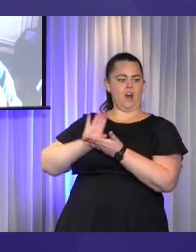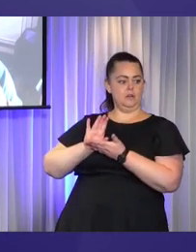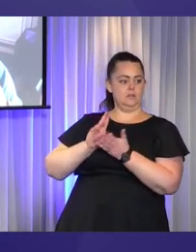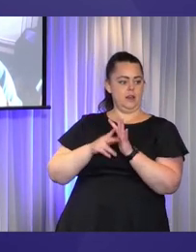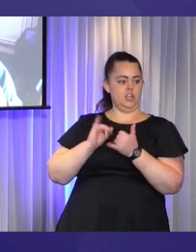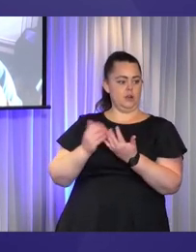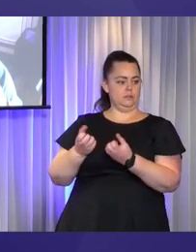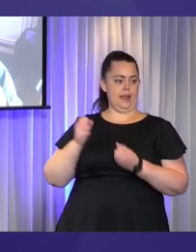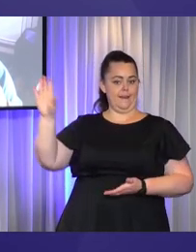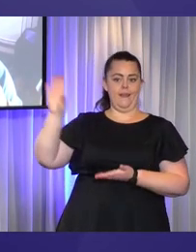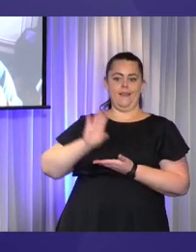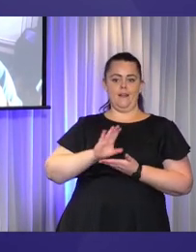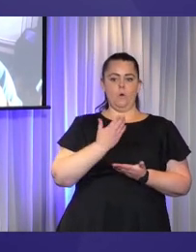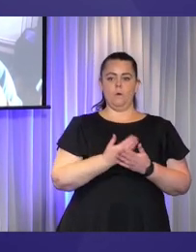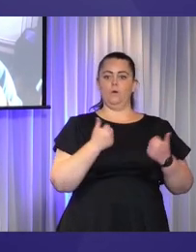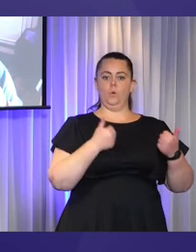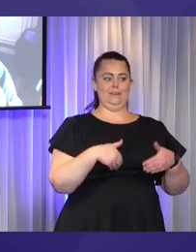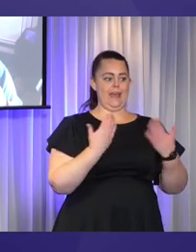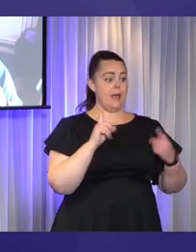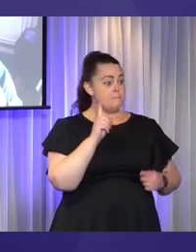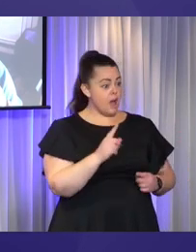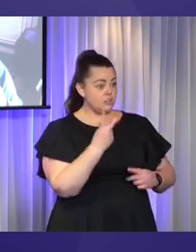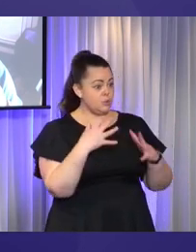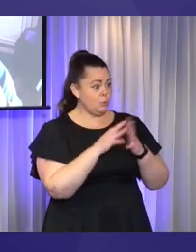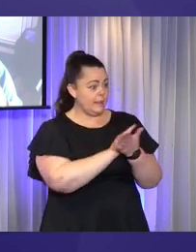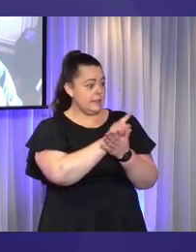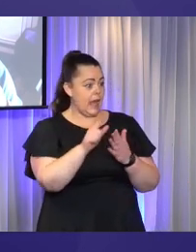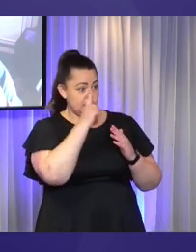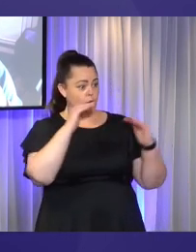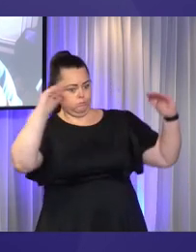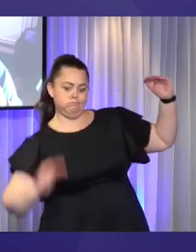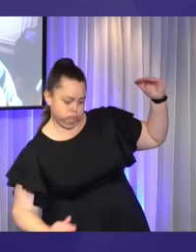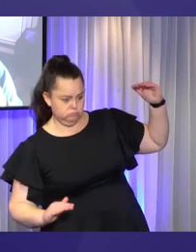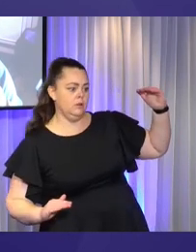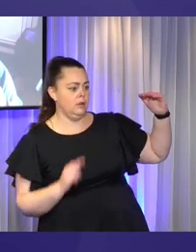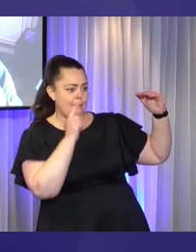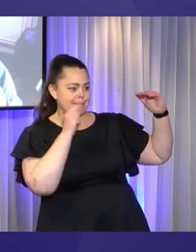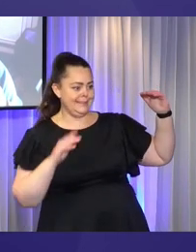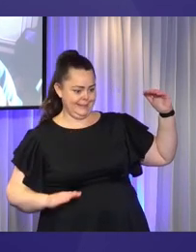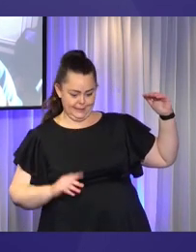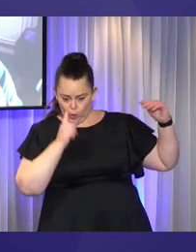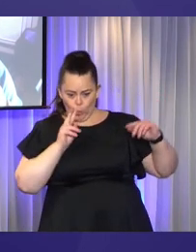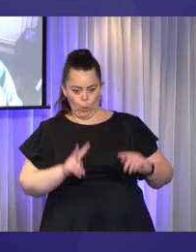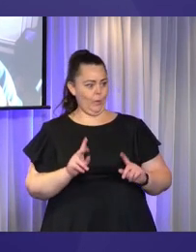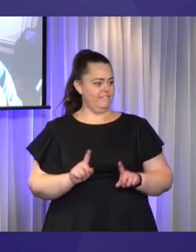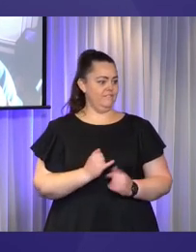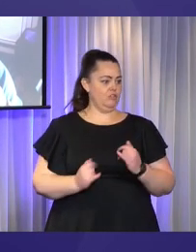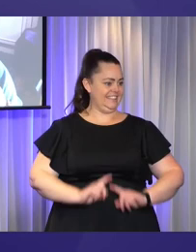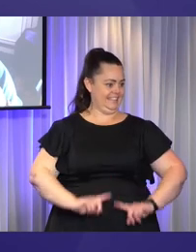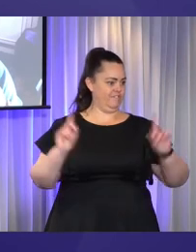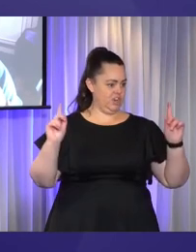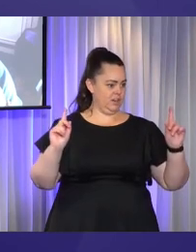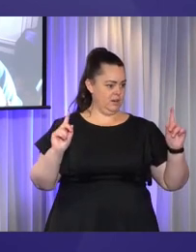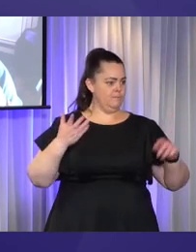disabilities, where capacity varies, it can be very, very different. So we have to get planners to understand that